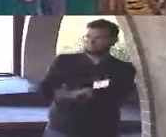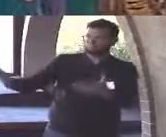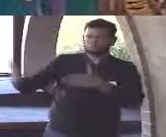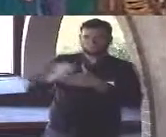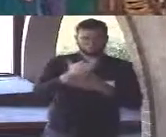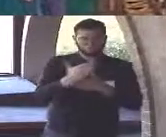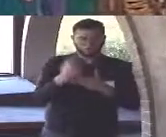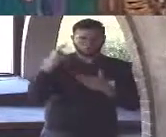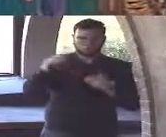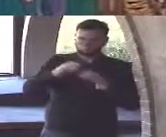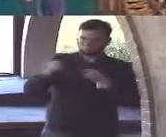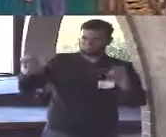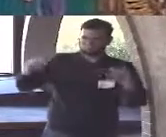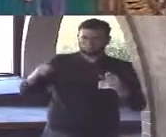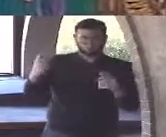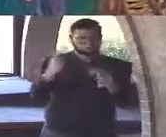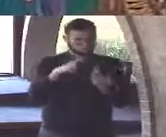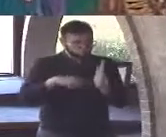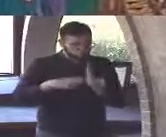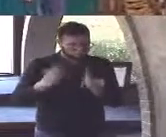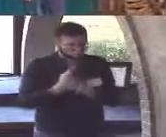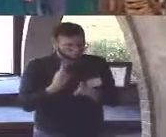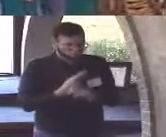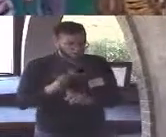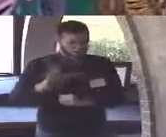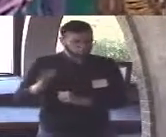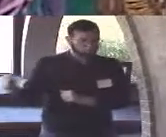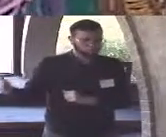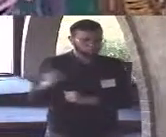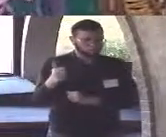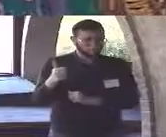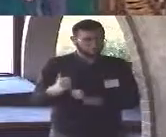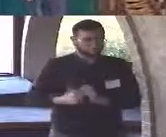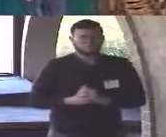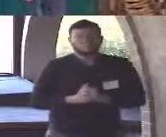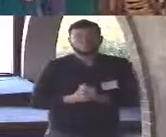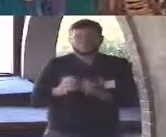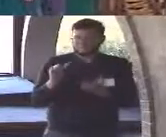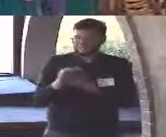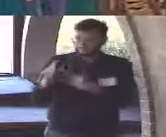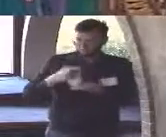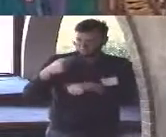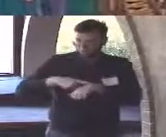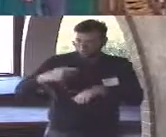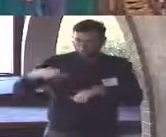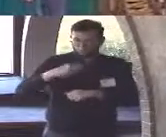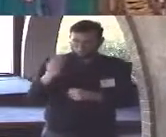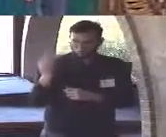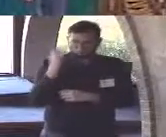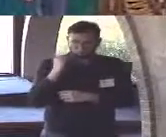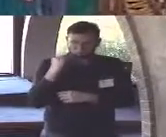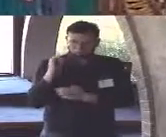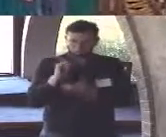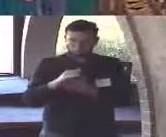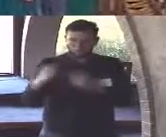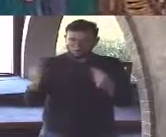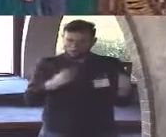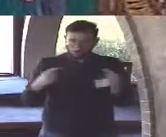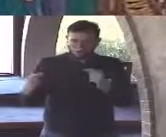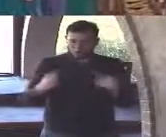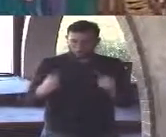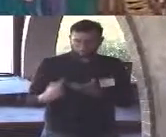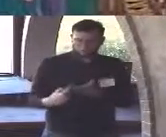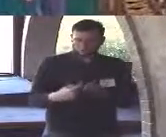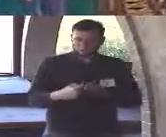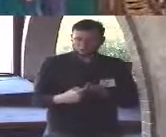to interpretation if this is the first time you've heard this argument and you're a bit skeptical let me give you an example that might